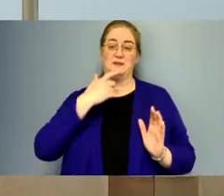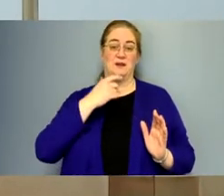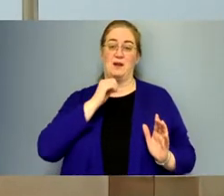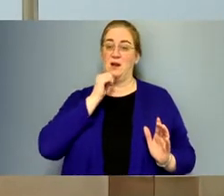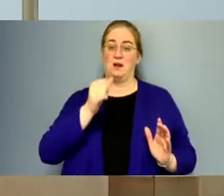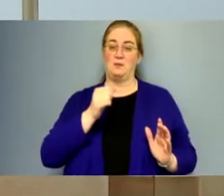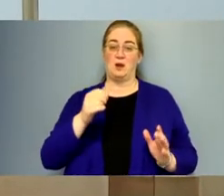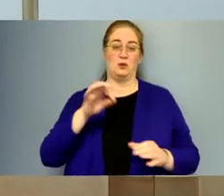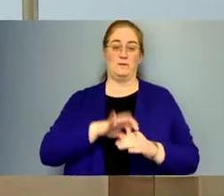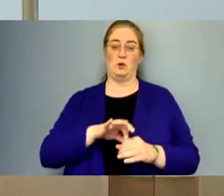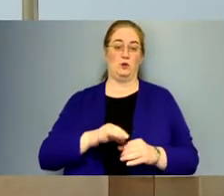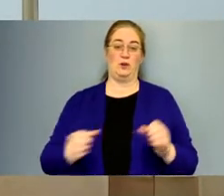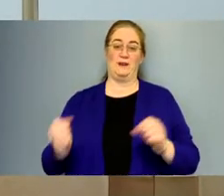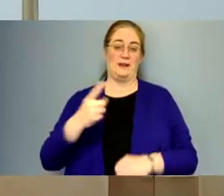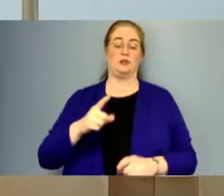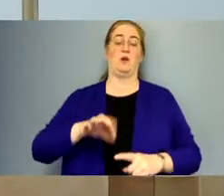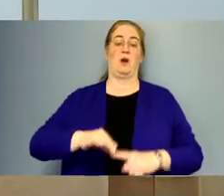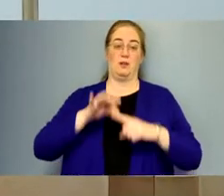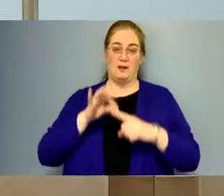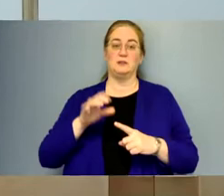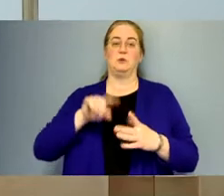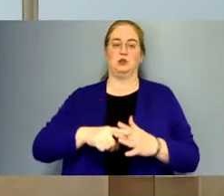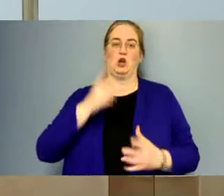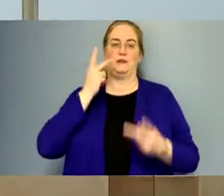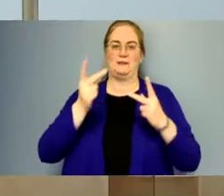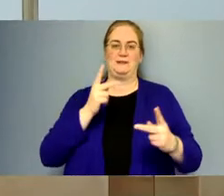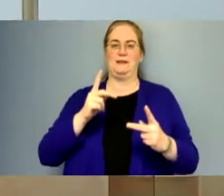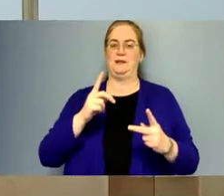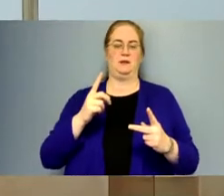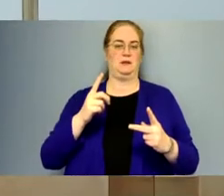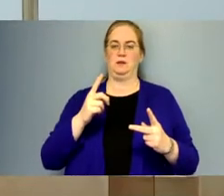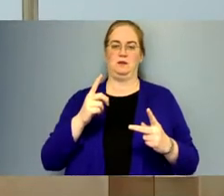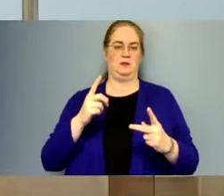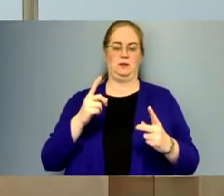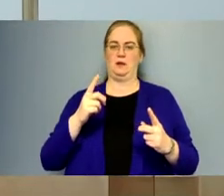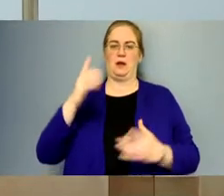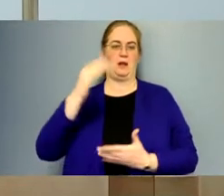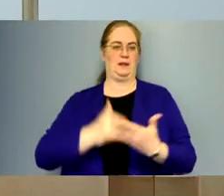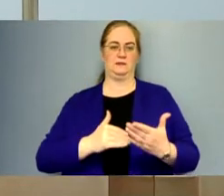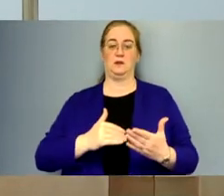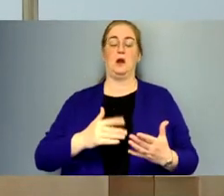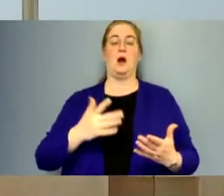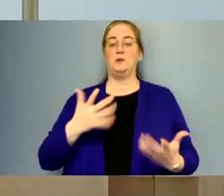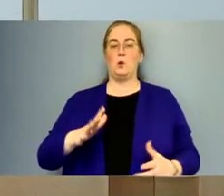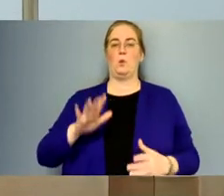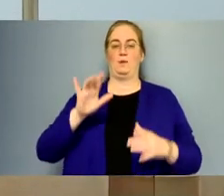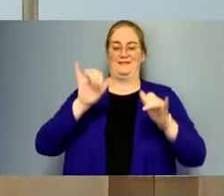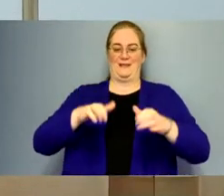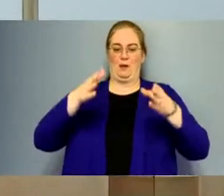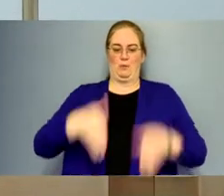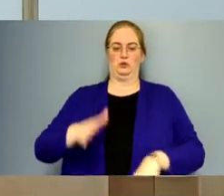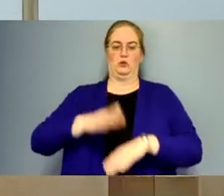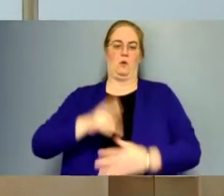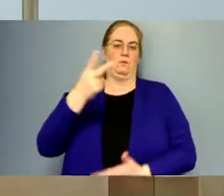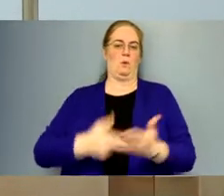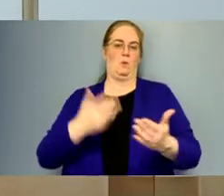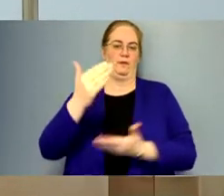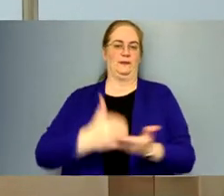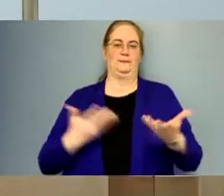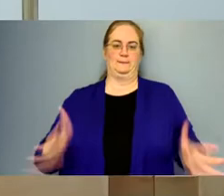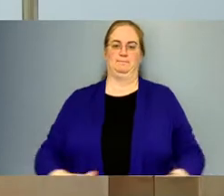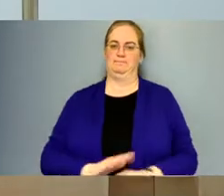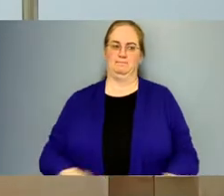I'm not going to vote for it next year, unless we start to see just one, they've got to pick one list or the other list. That's it.